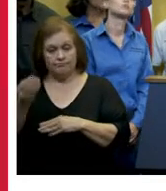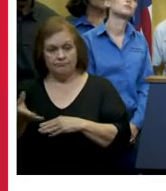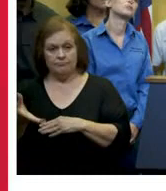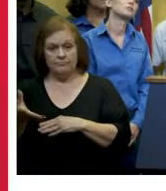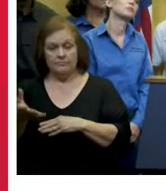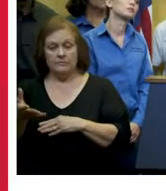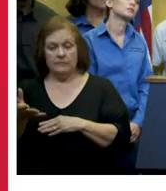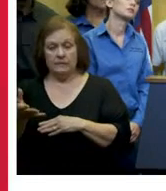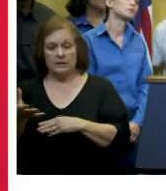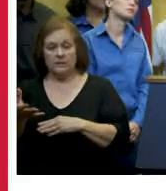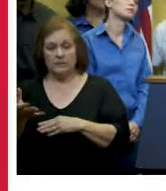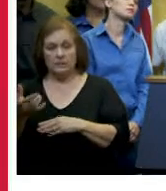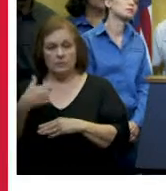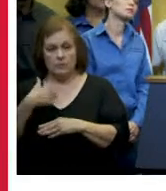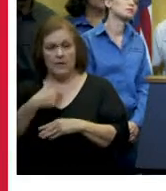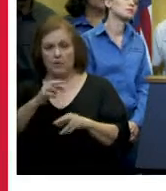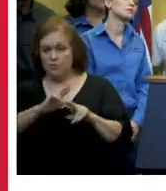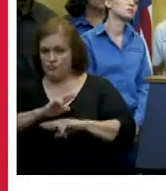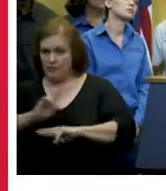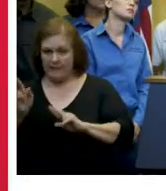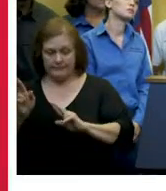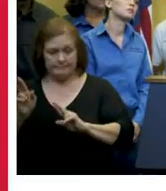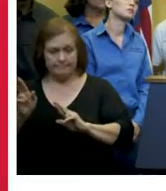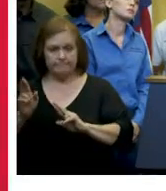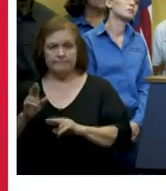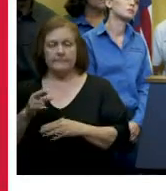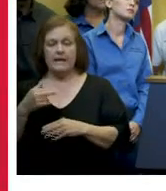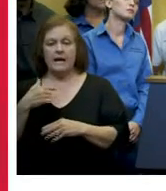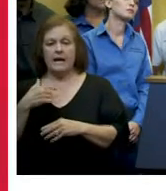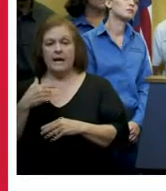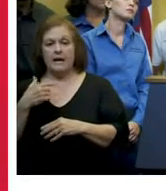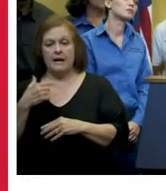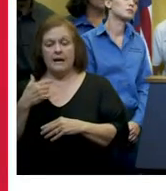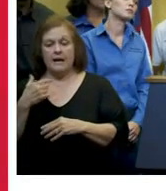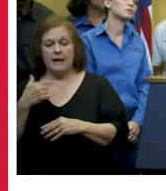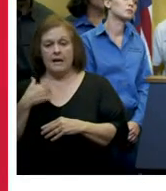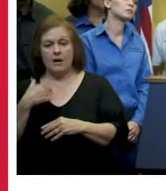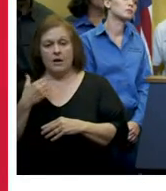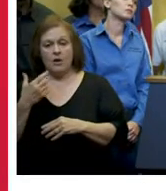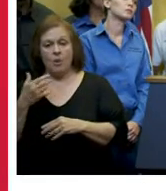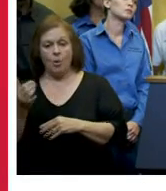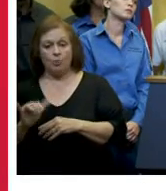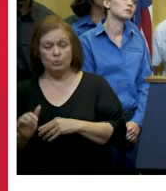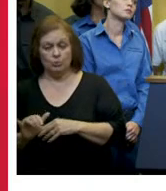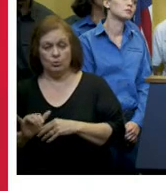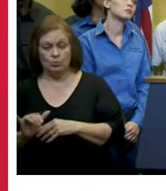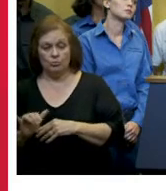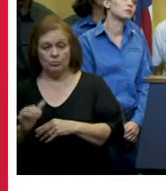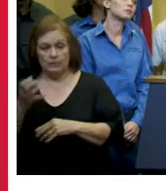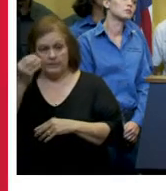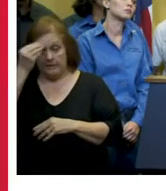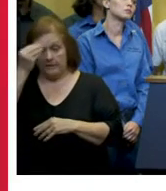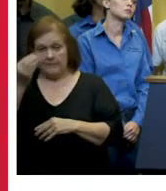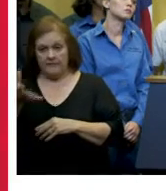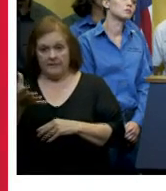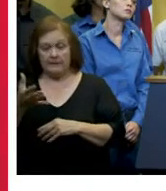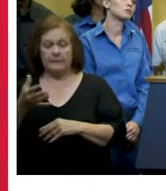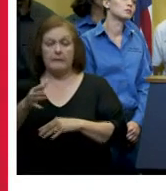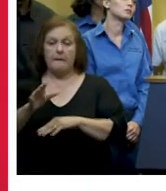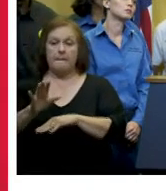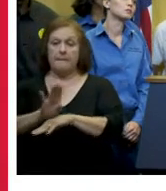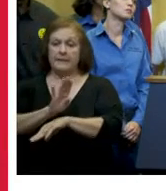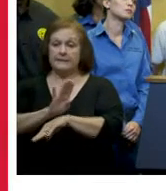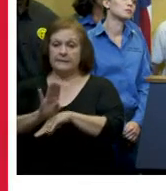we are we are ready to go and i want to also say that i want businesses